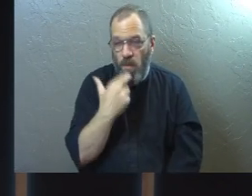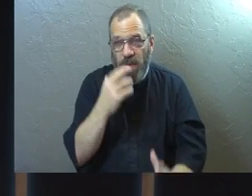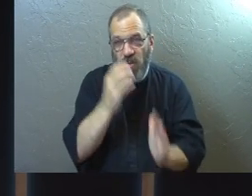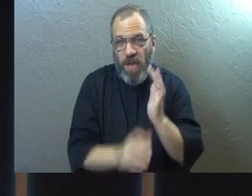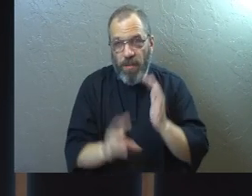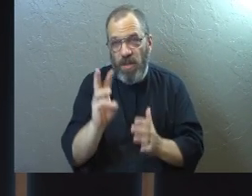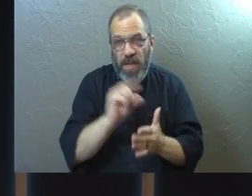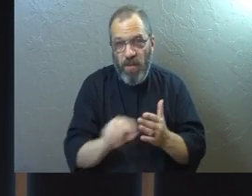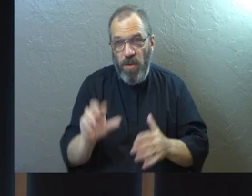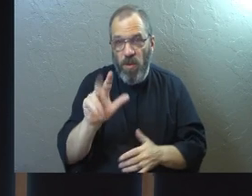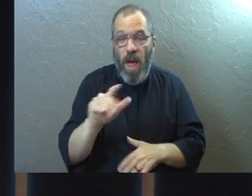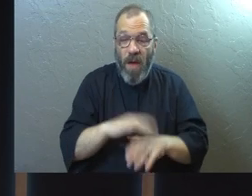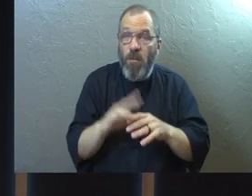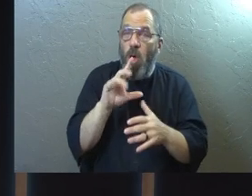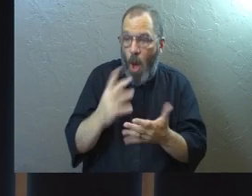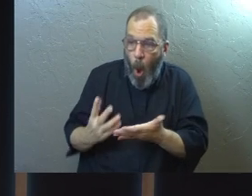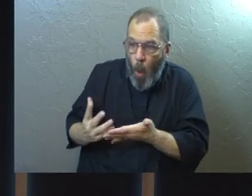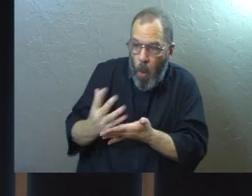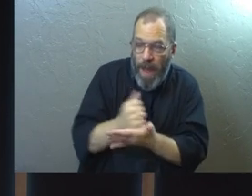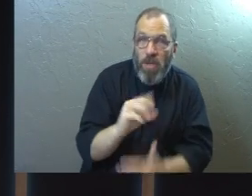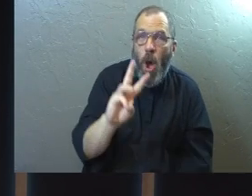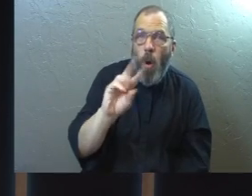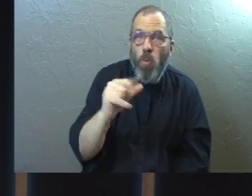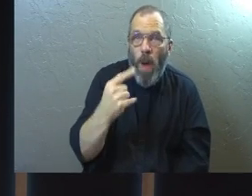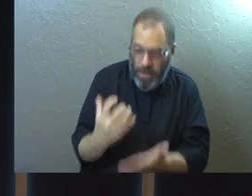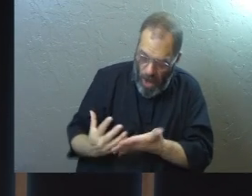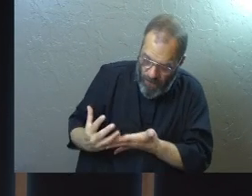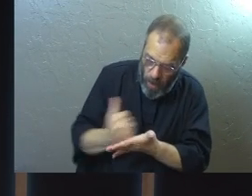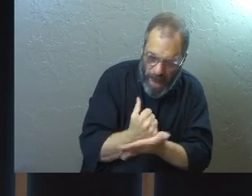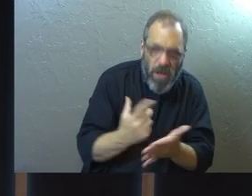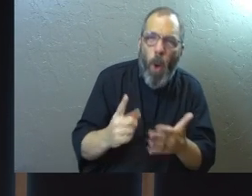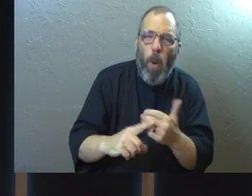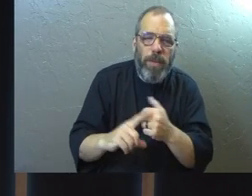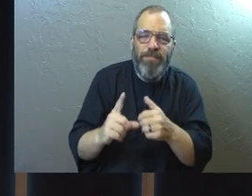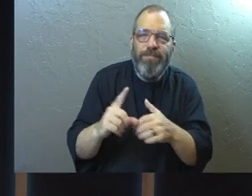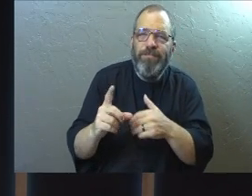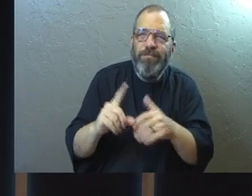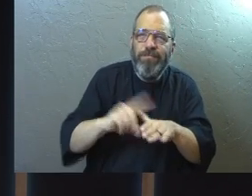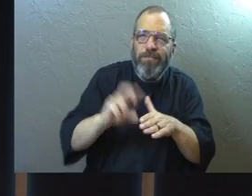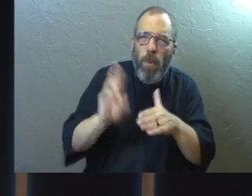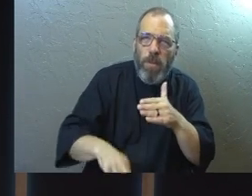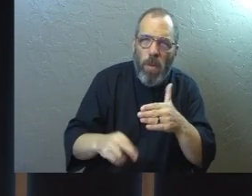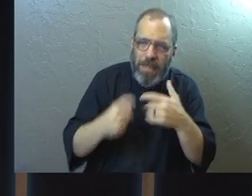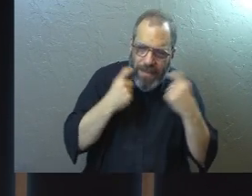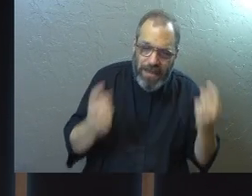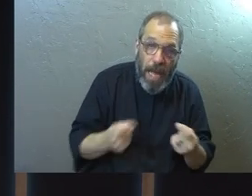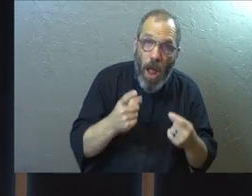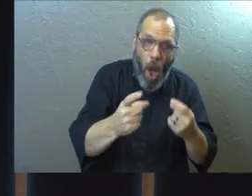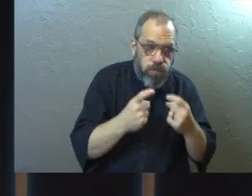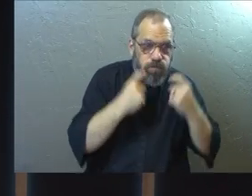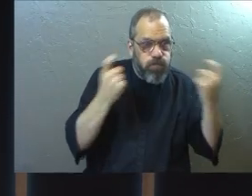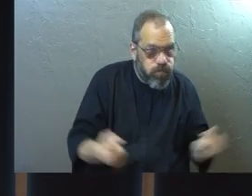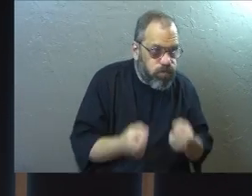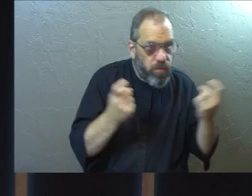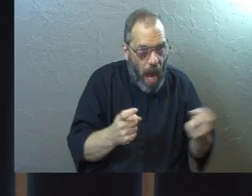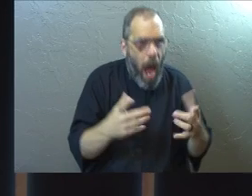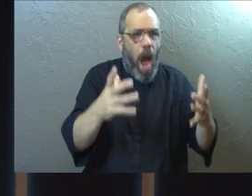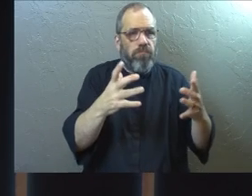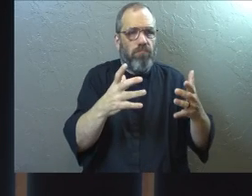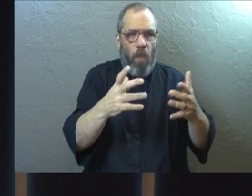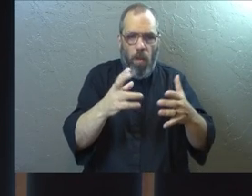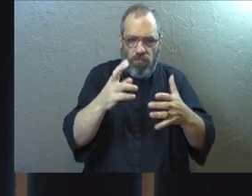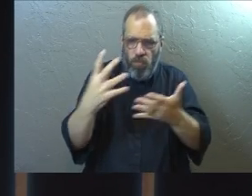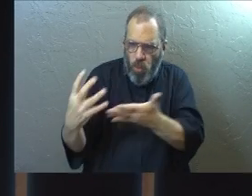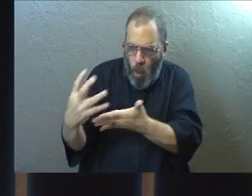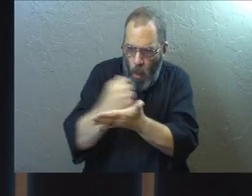.23, the wages of sin, it's the consequences of sin. That's all it's trying to say. It's trying to say that when you're breaking the Ten Commandments,